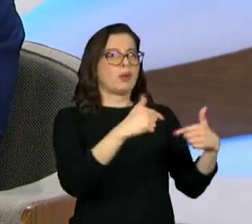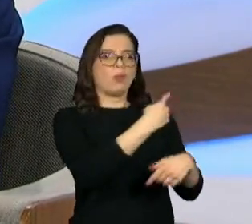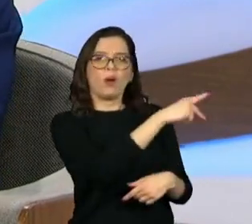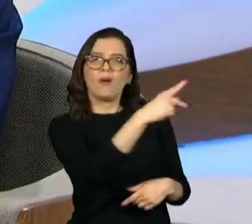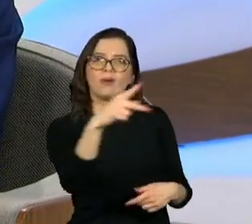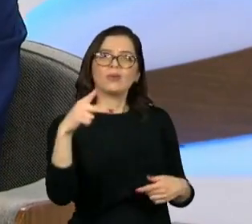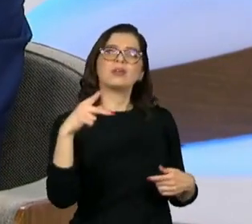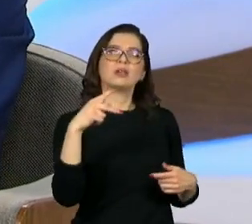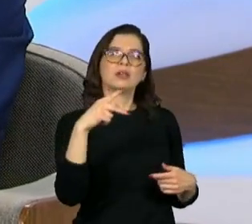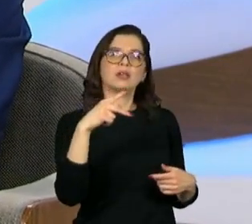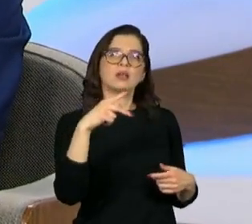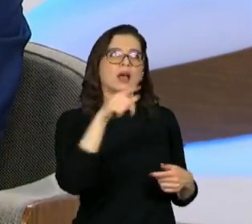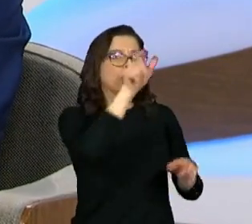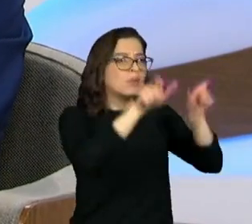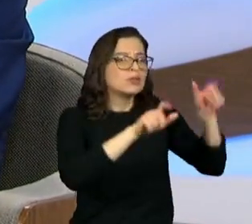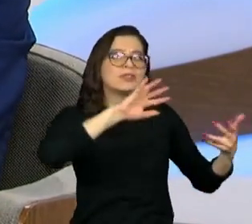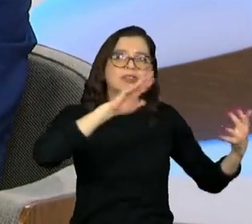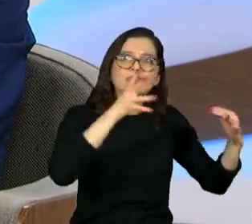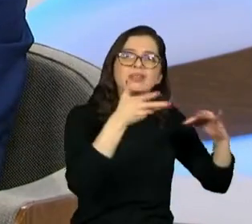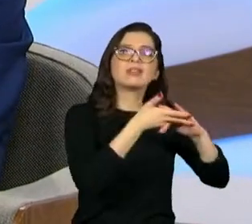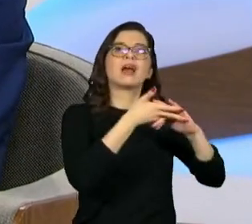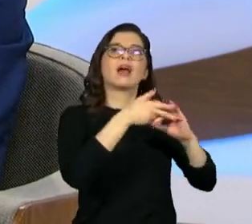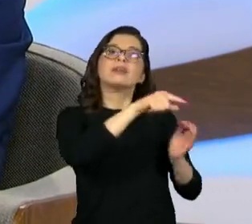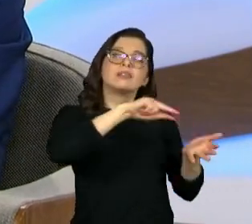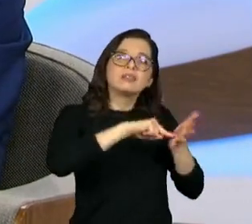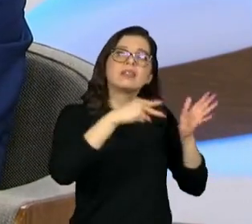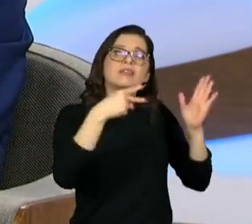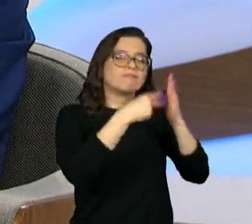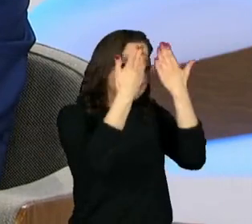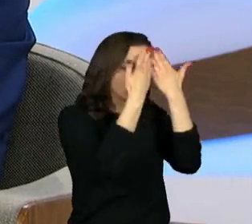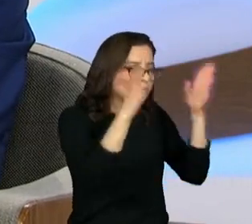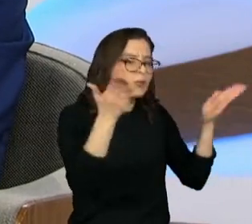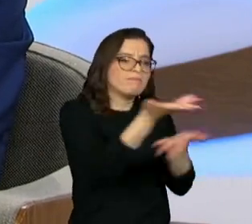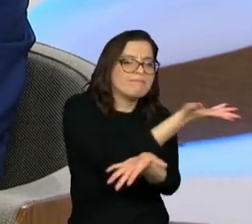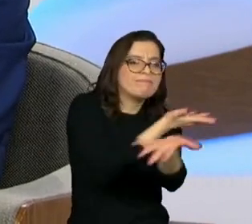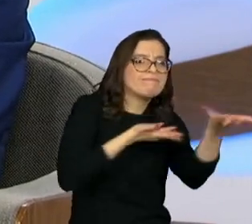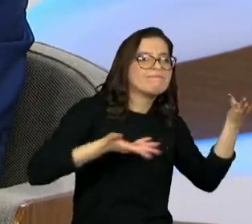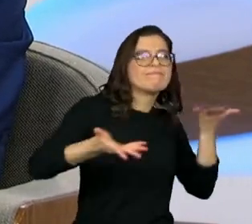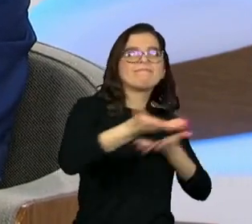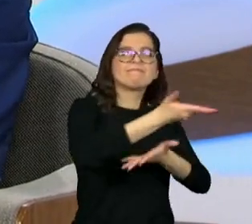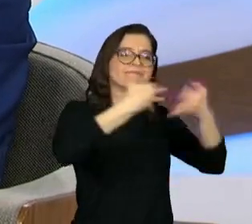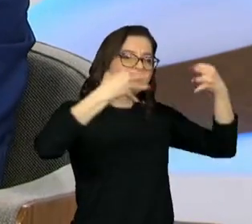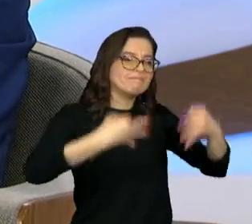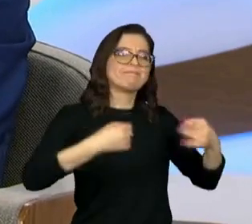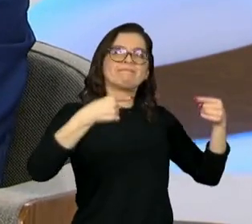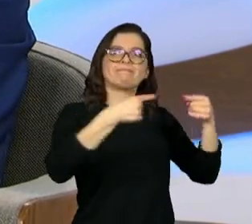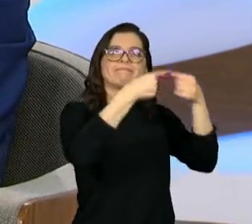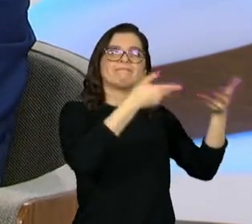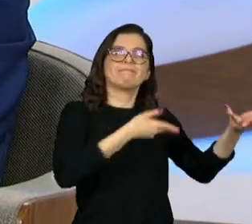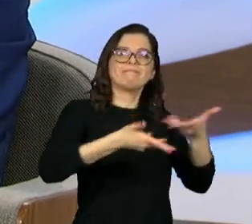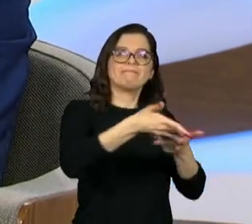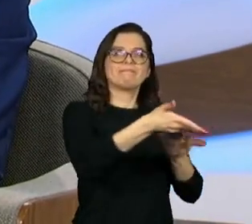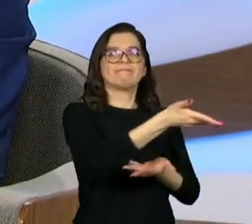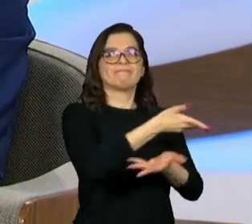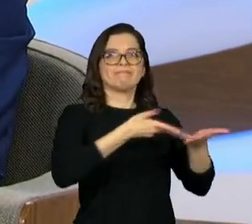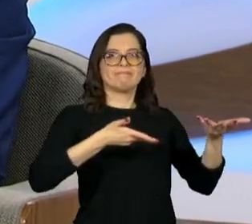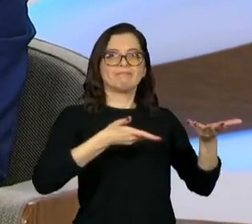job, as citizens. And to do that means extending civic education